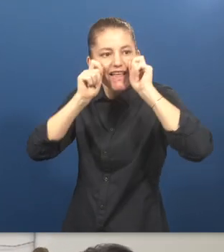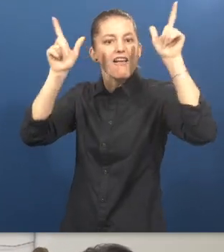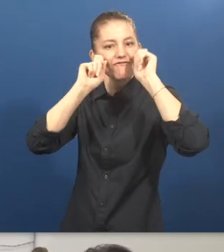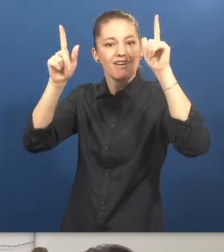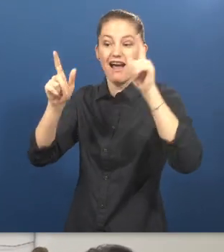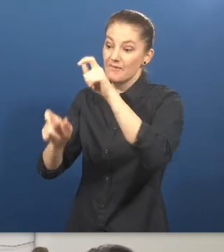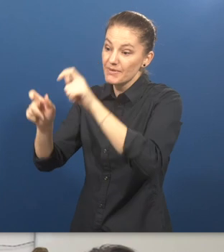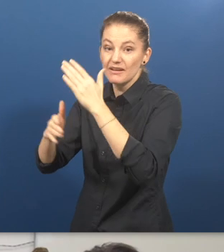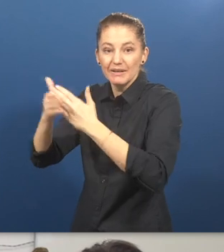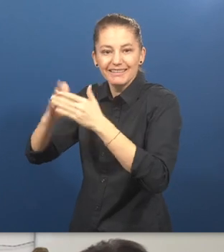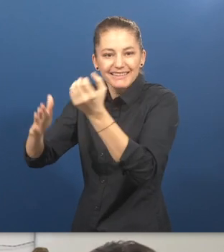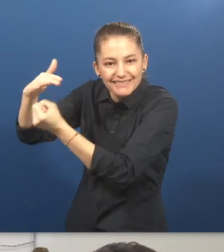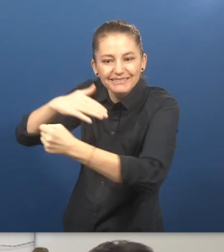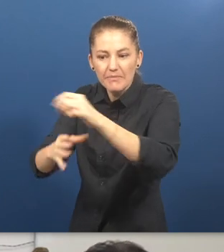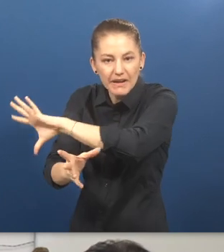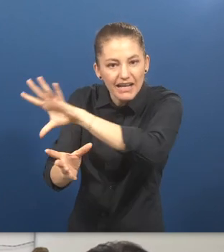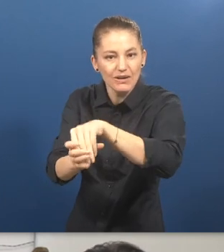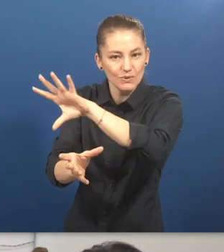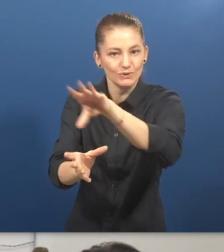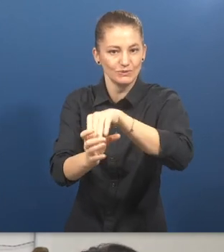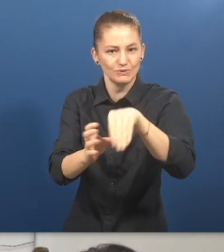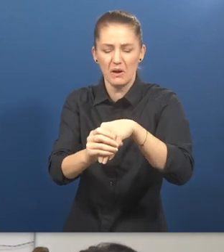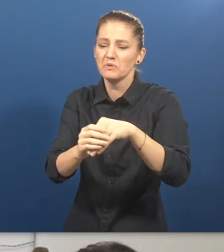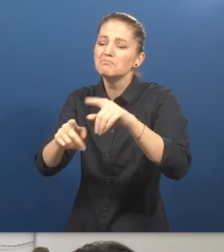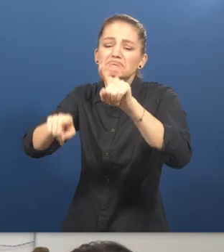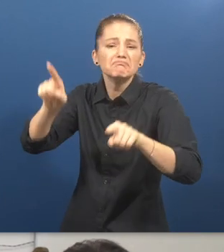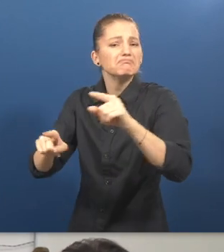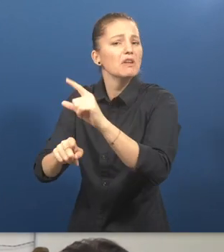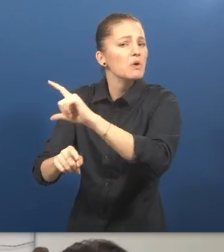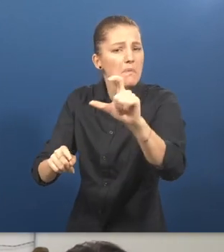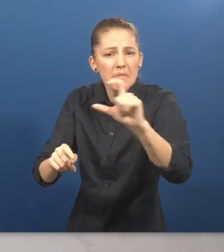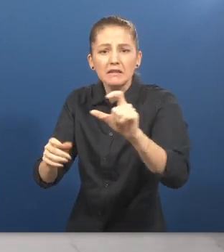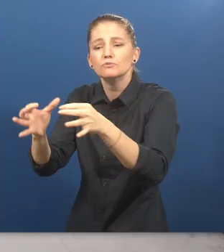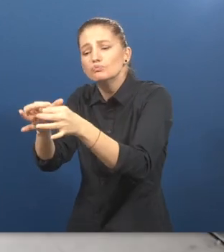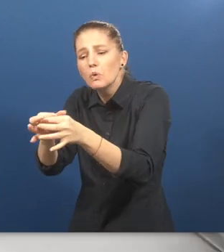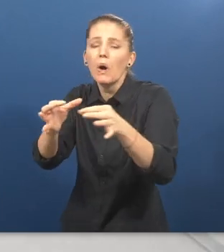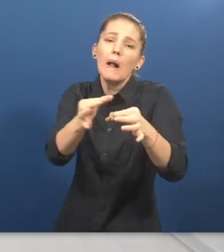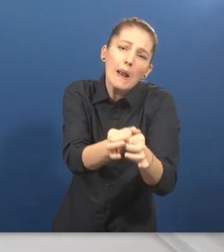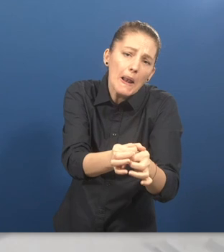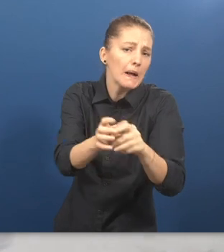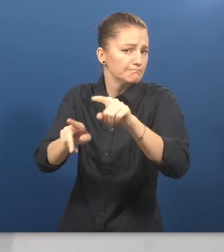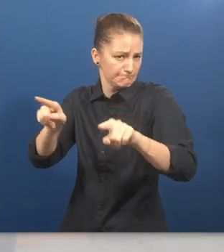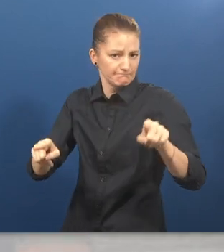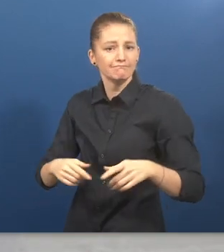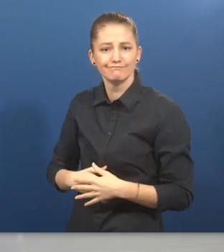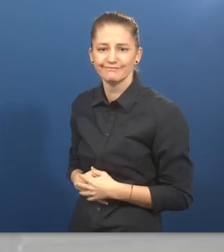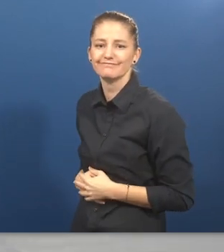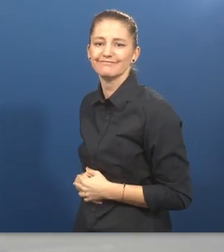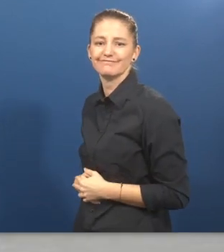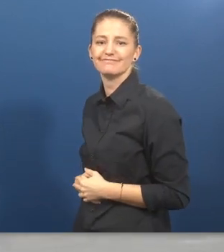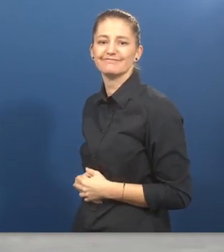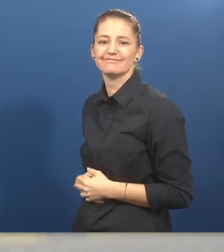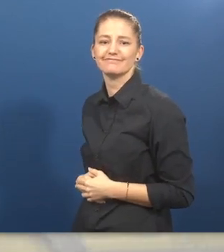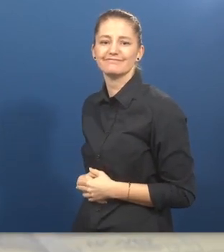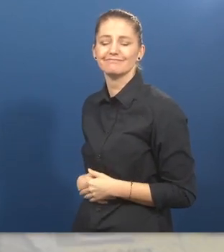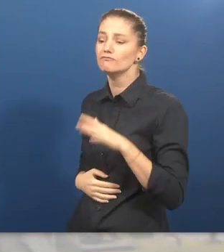at local level among small and medium enterprises. How did this solution change your life?